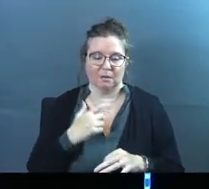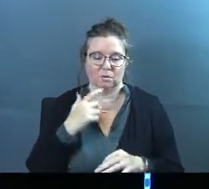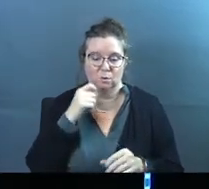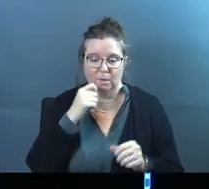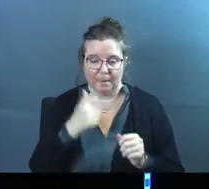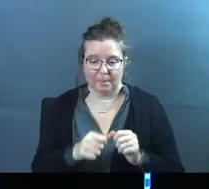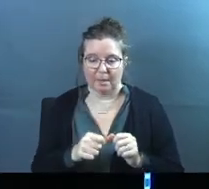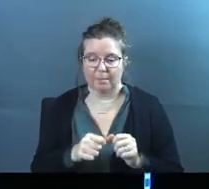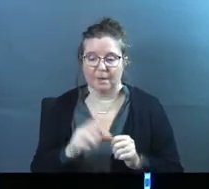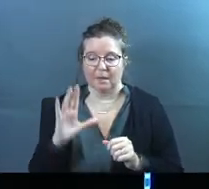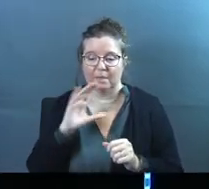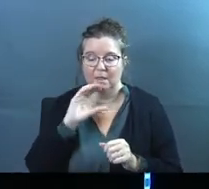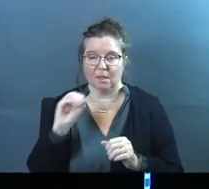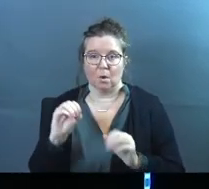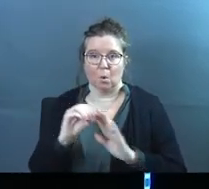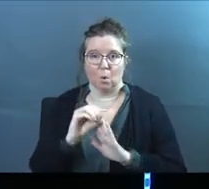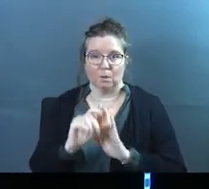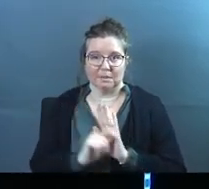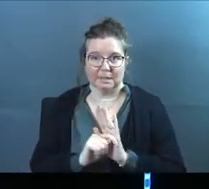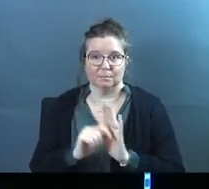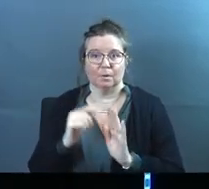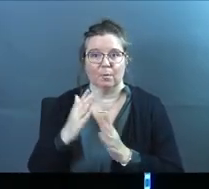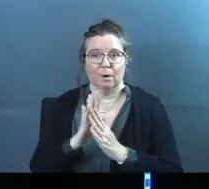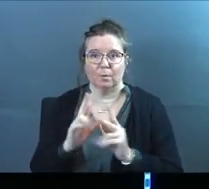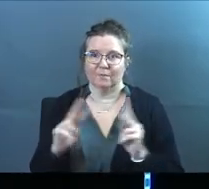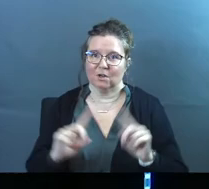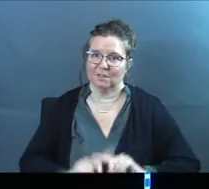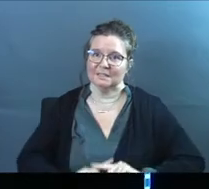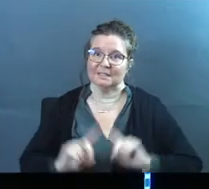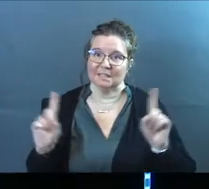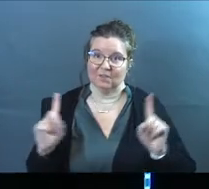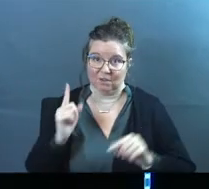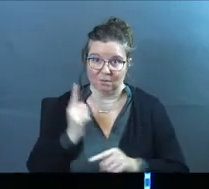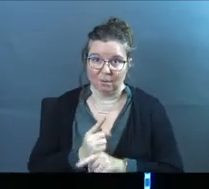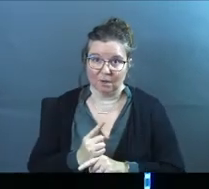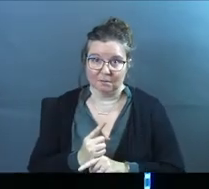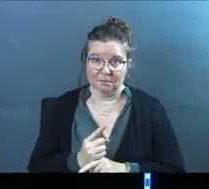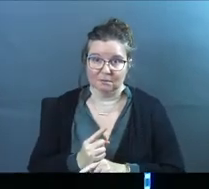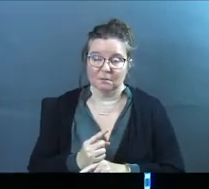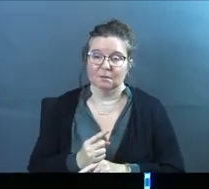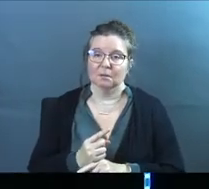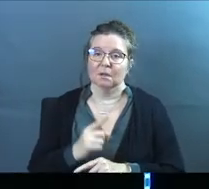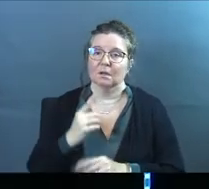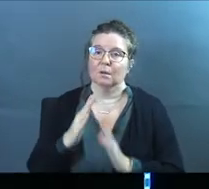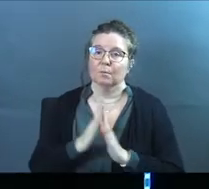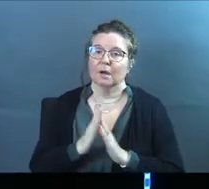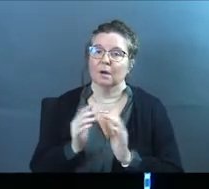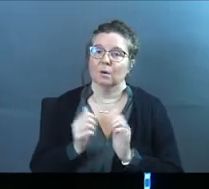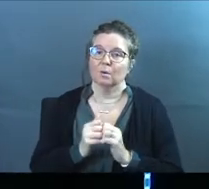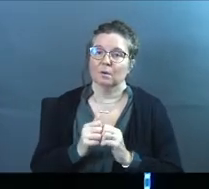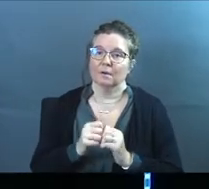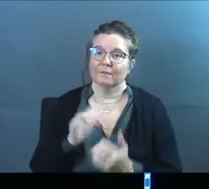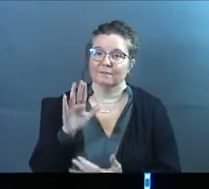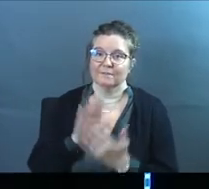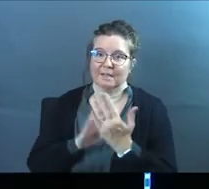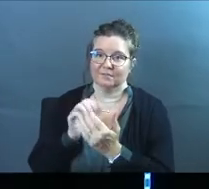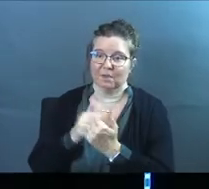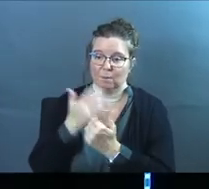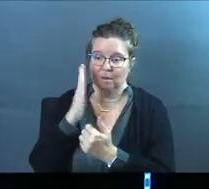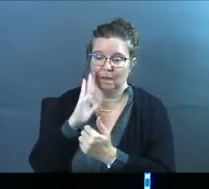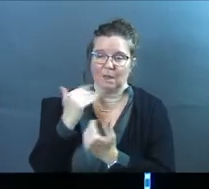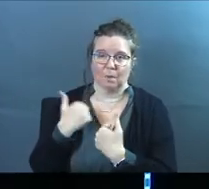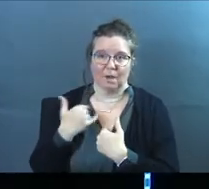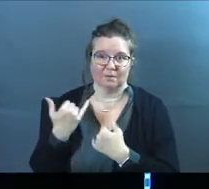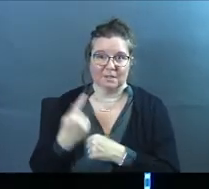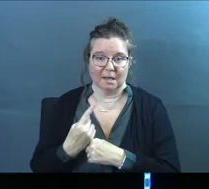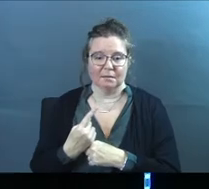remember that in the Old Testament, prayer was very different, right? First, a prayer with face to face with God, like